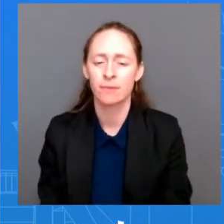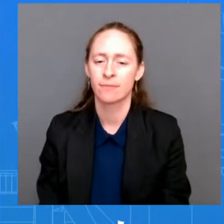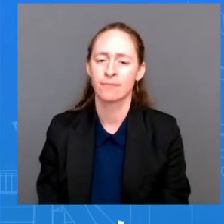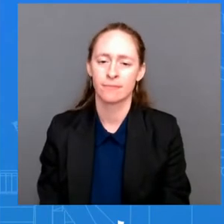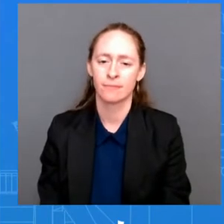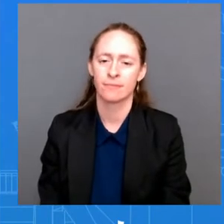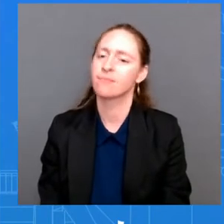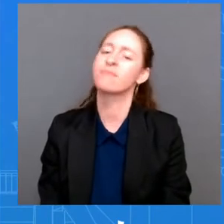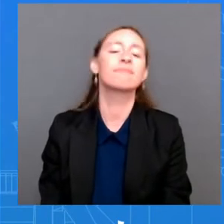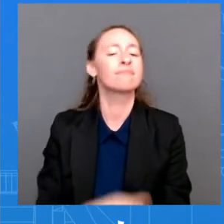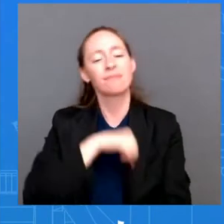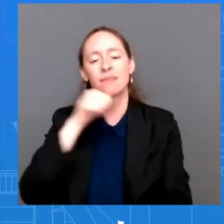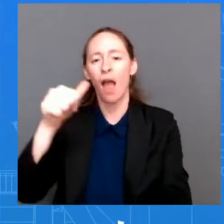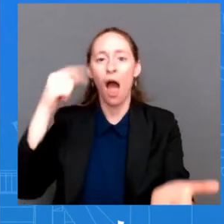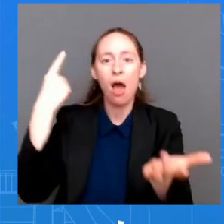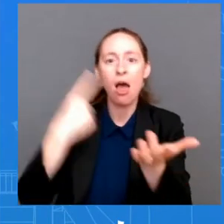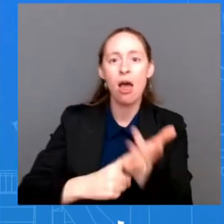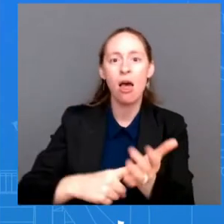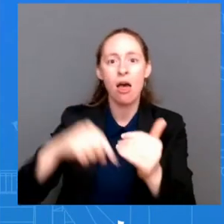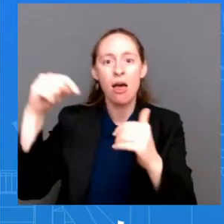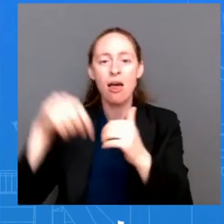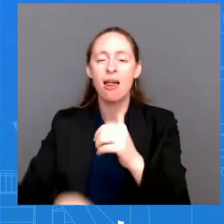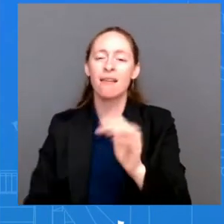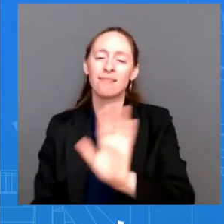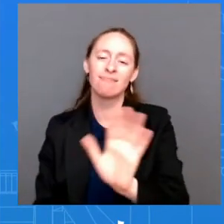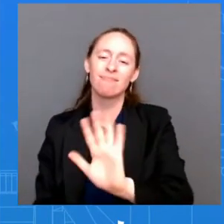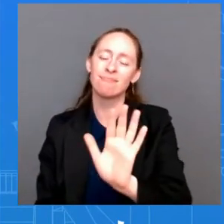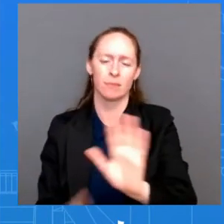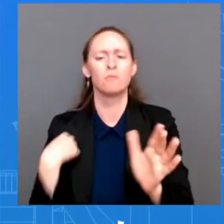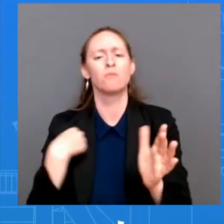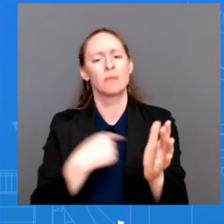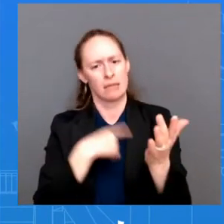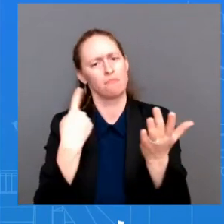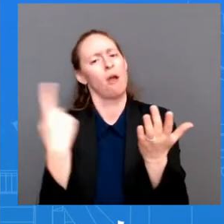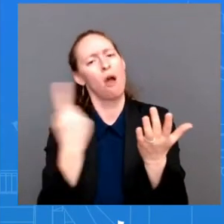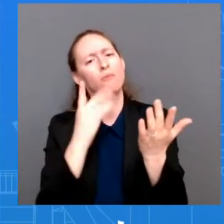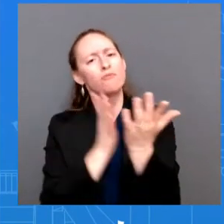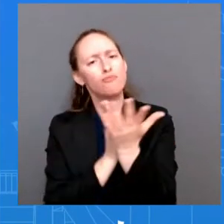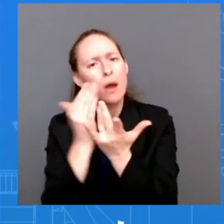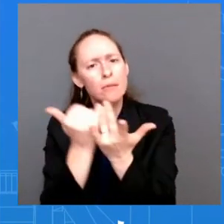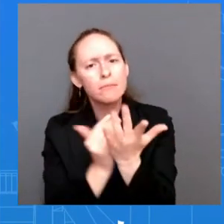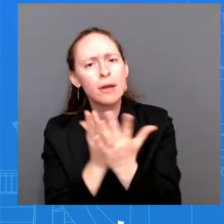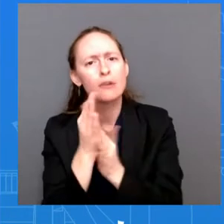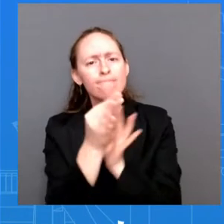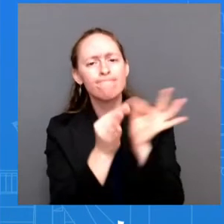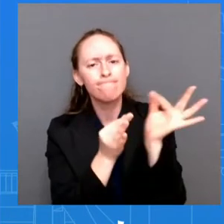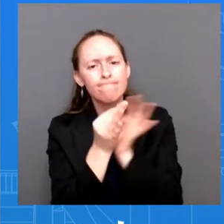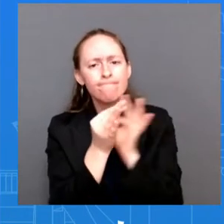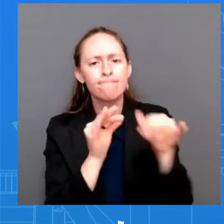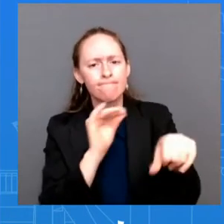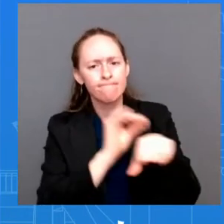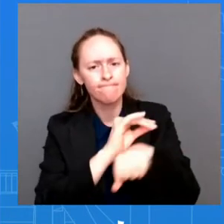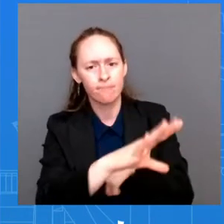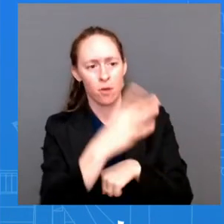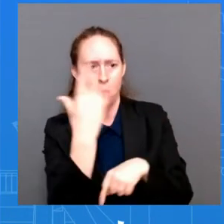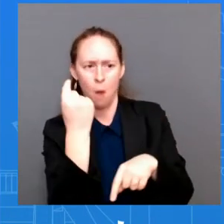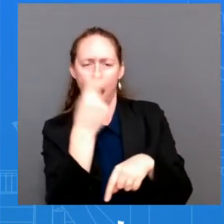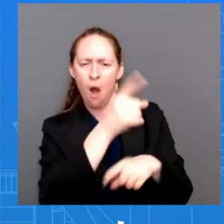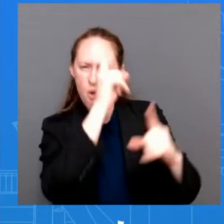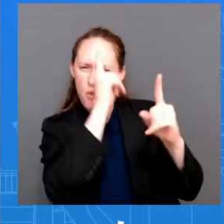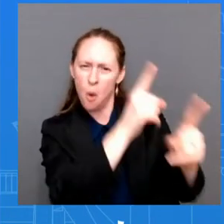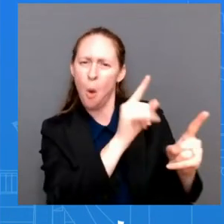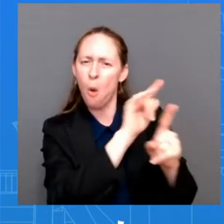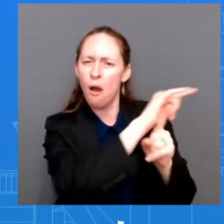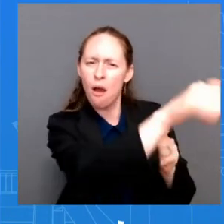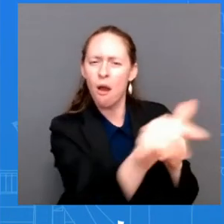comprehensive discussions about what she wanted to achieve on this trip, where she wanted to go. And